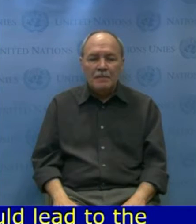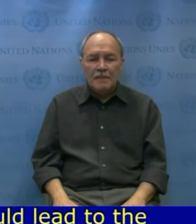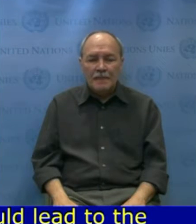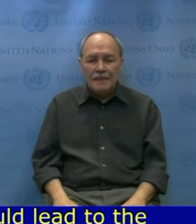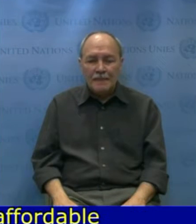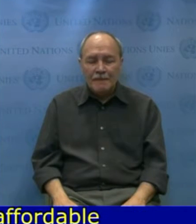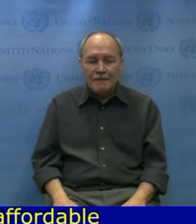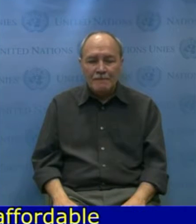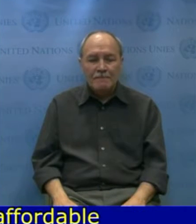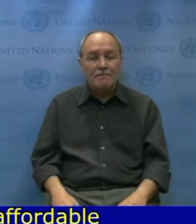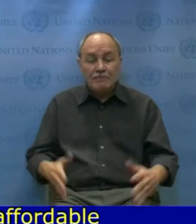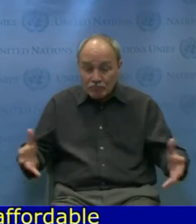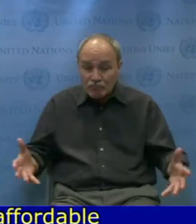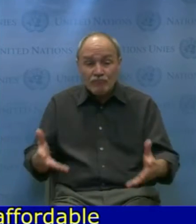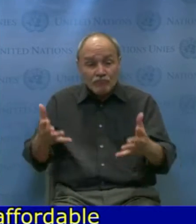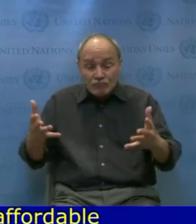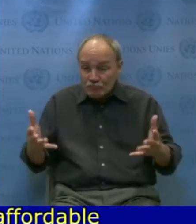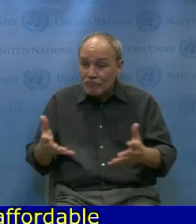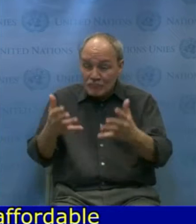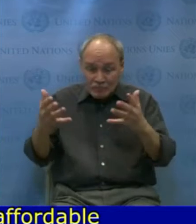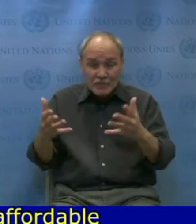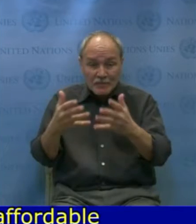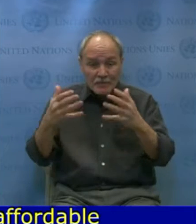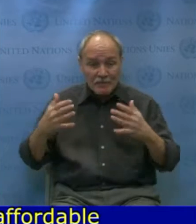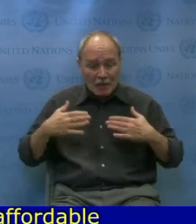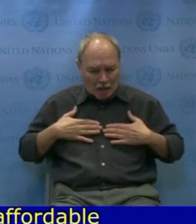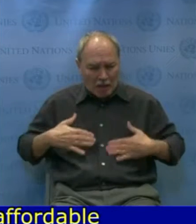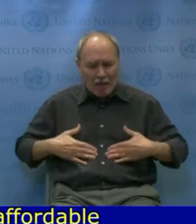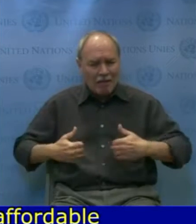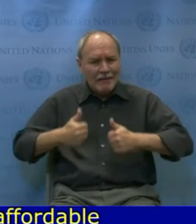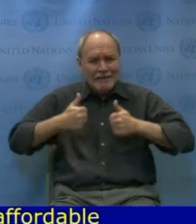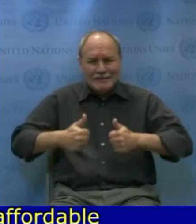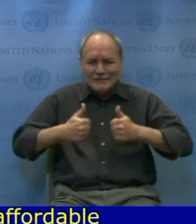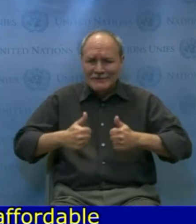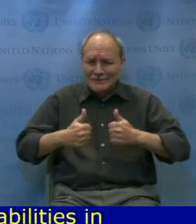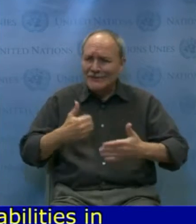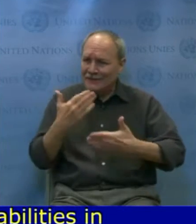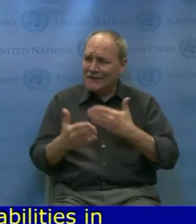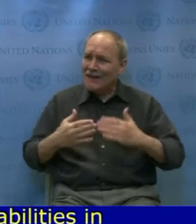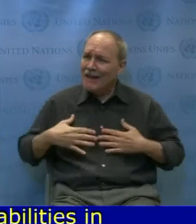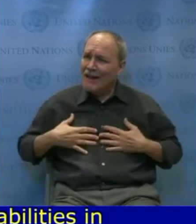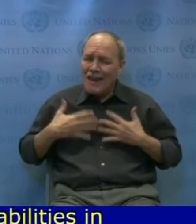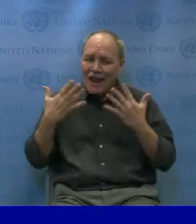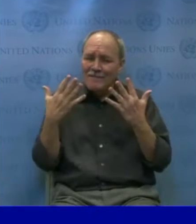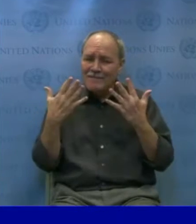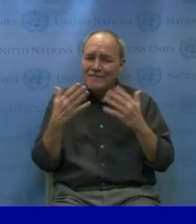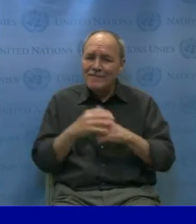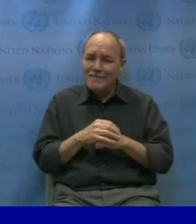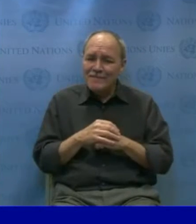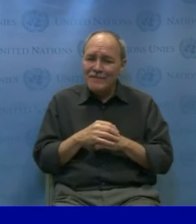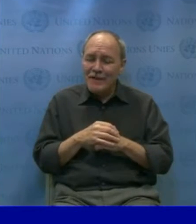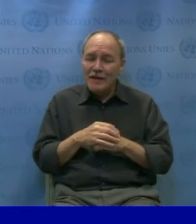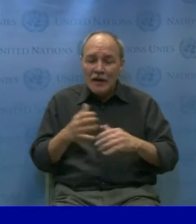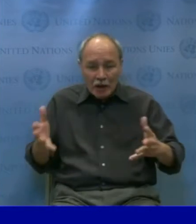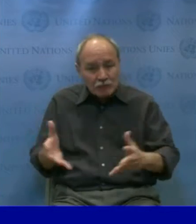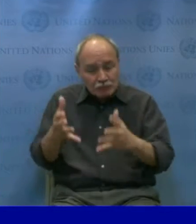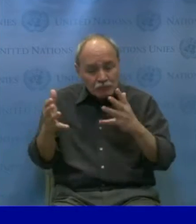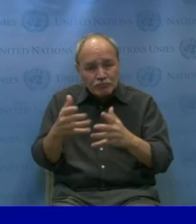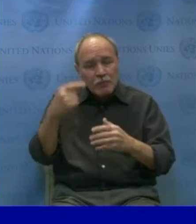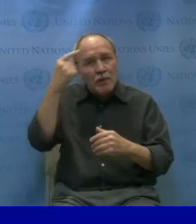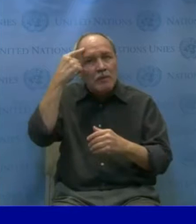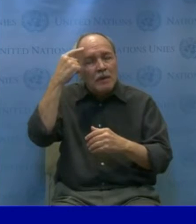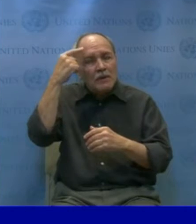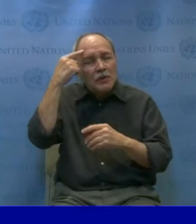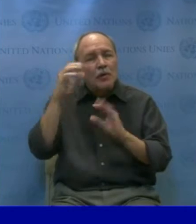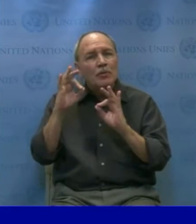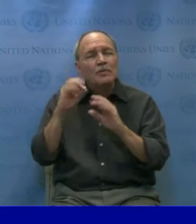promote healthy habits and lifestyles, especially those targeting the promotion of mental well-being, while meeting